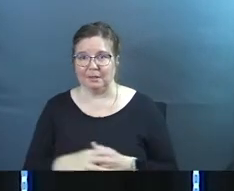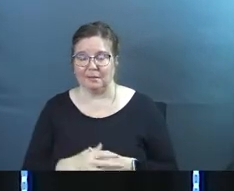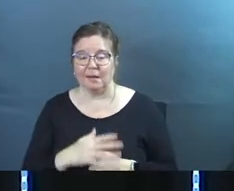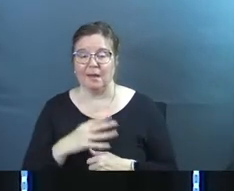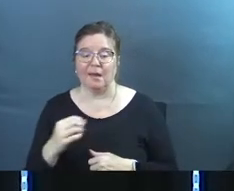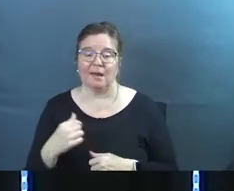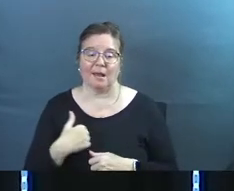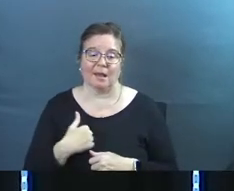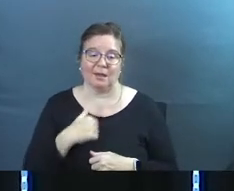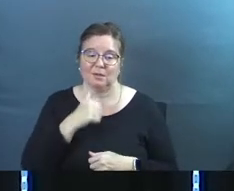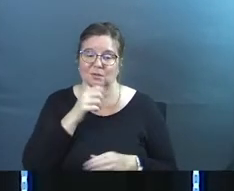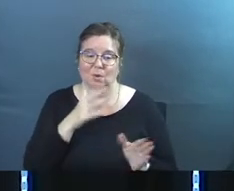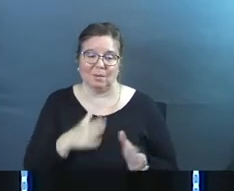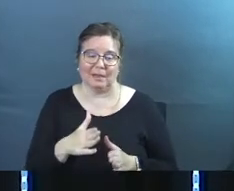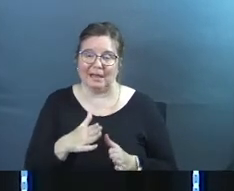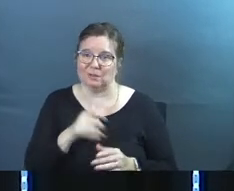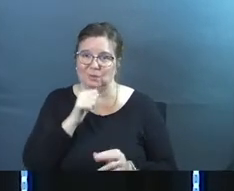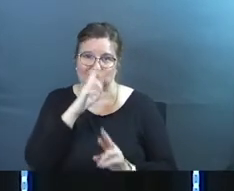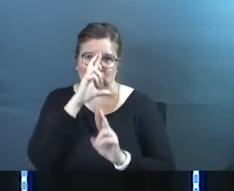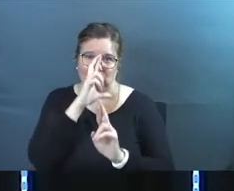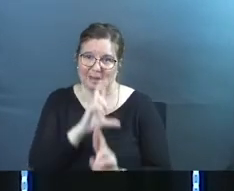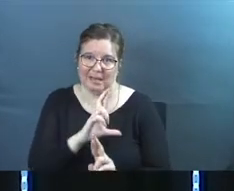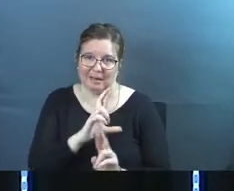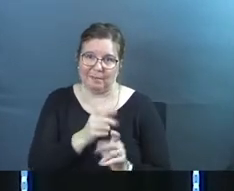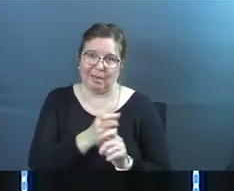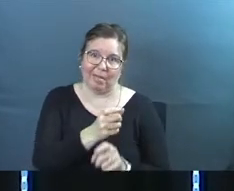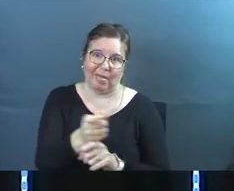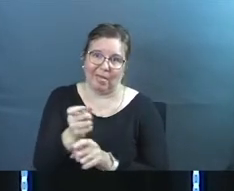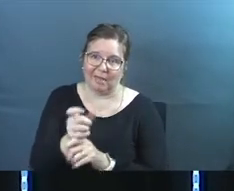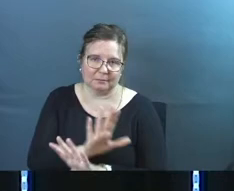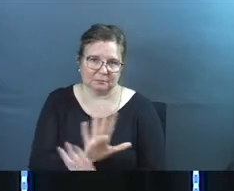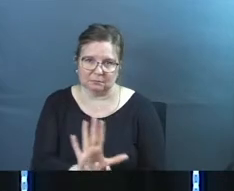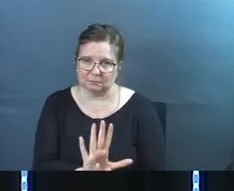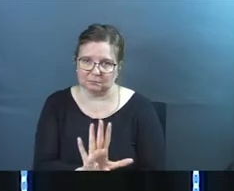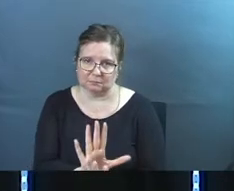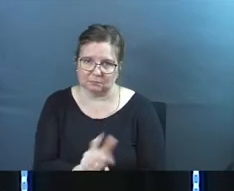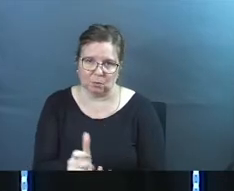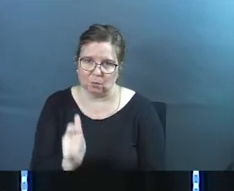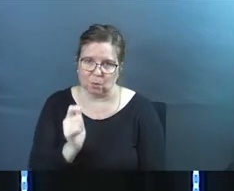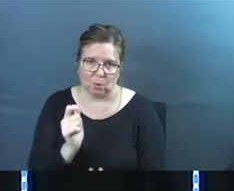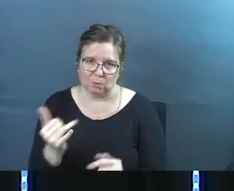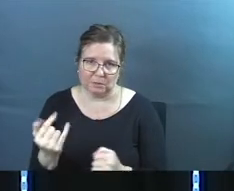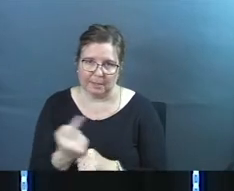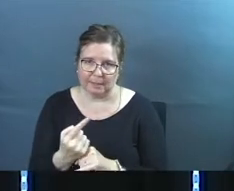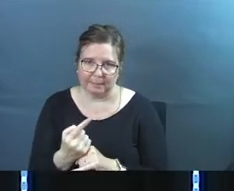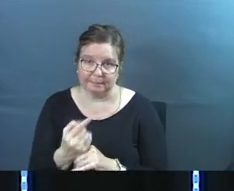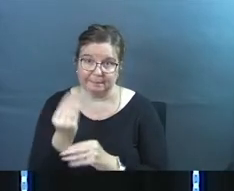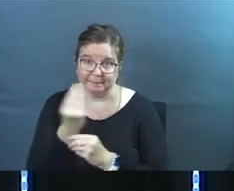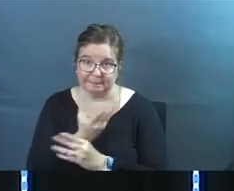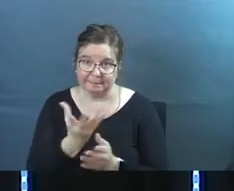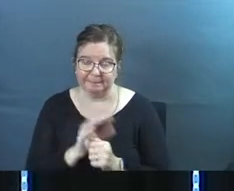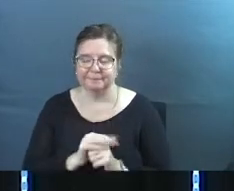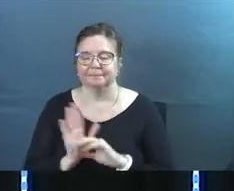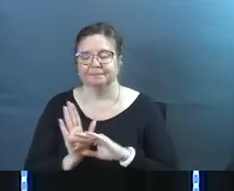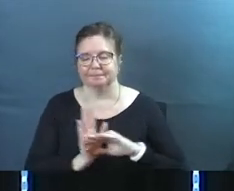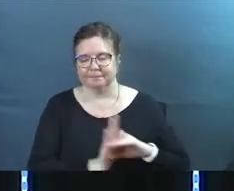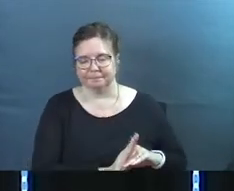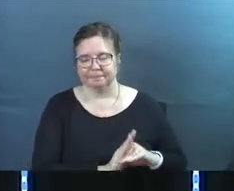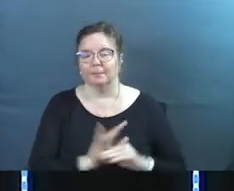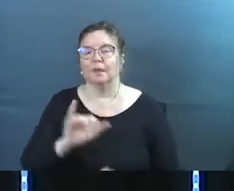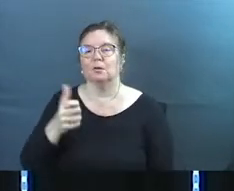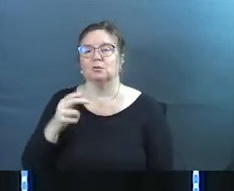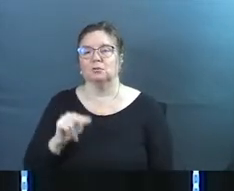And I don't plan to disrespect it by making light of anything here today. Okay, so John 21.